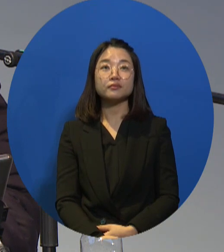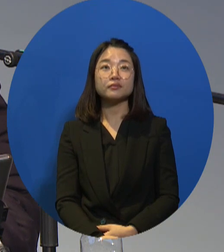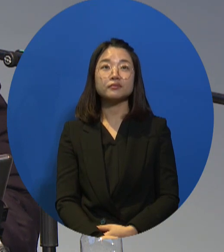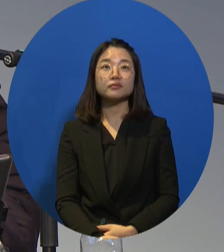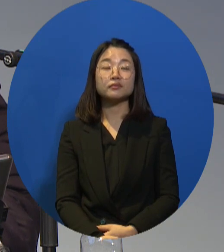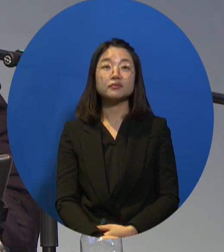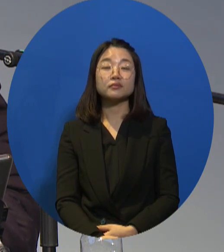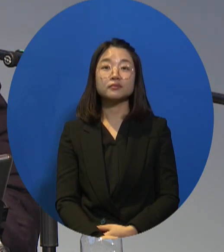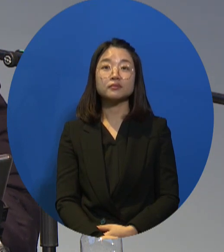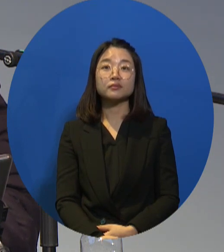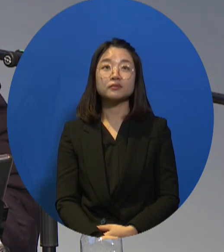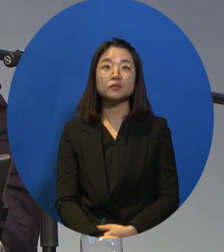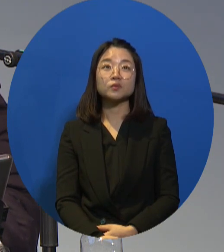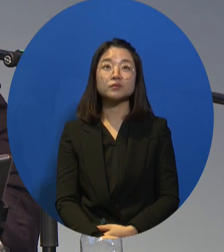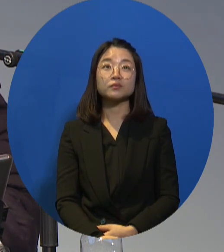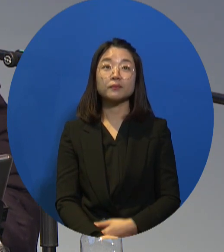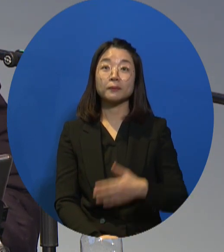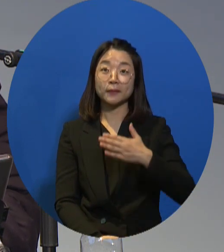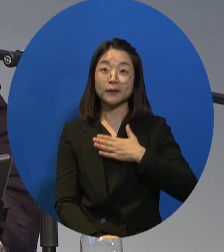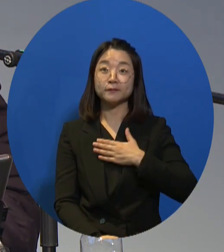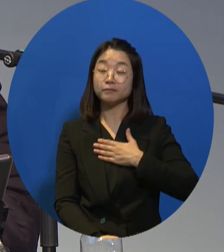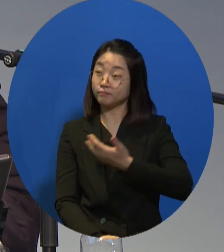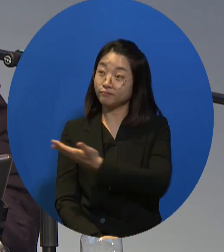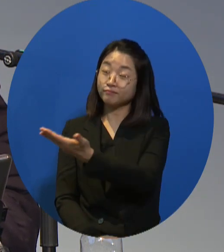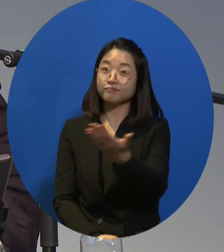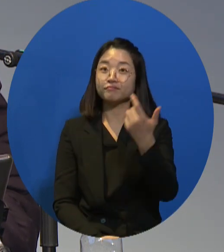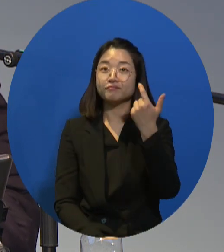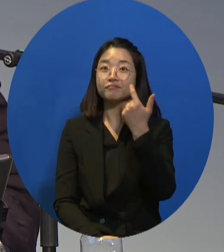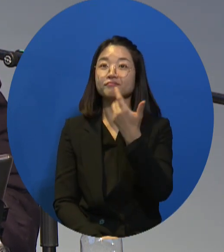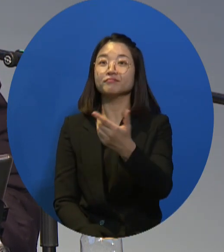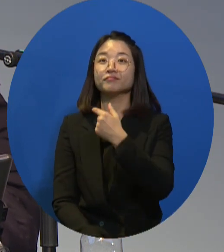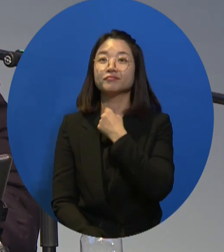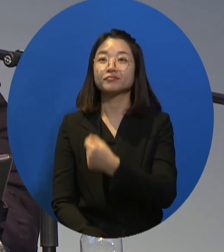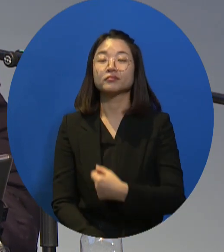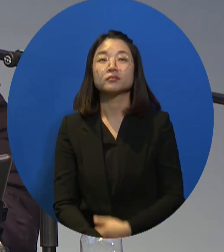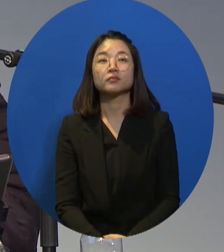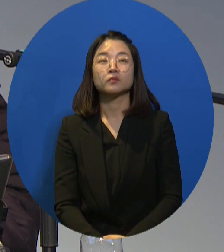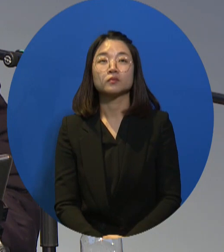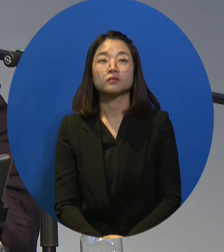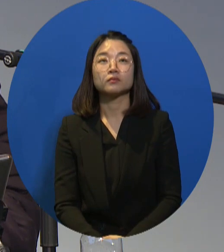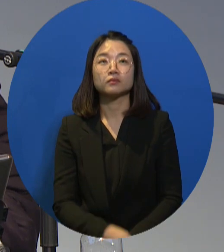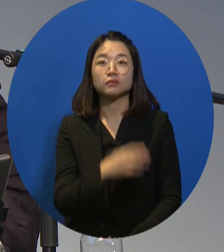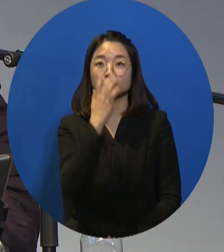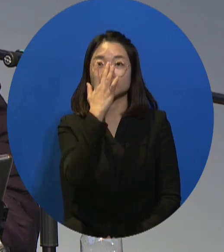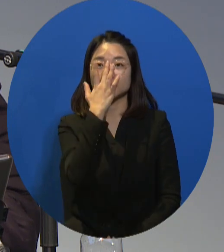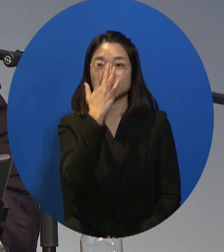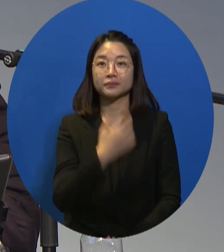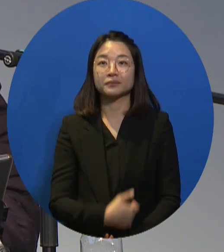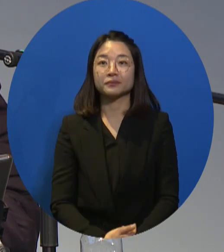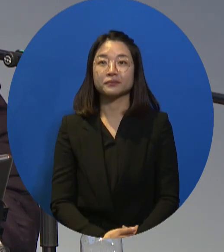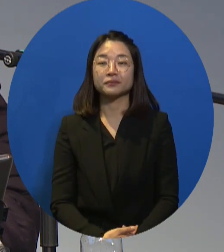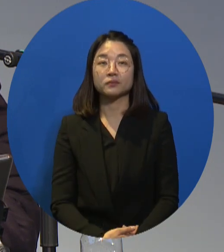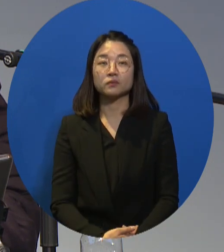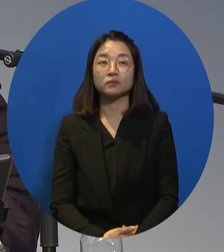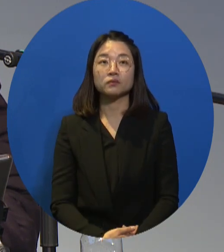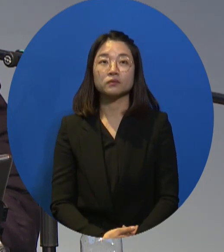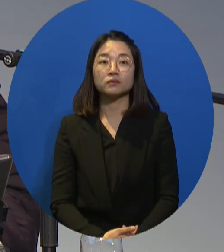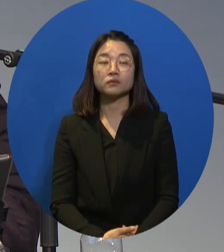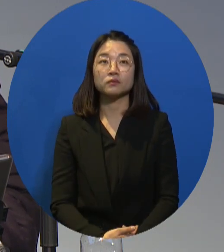I would like to ask some questions to the two presenters. First of all, to